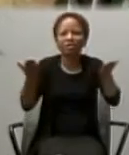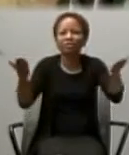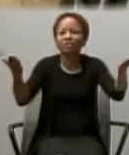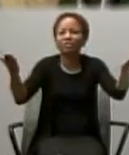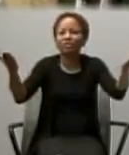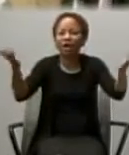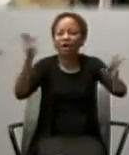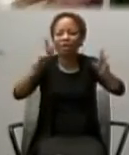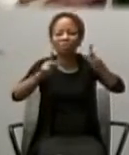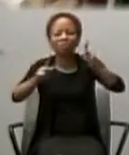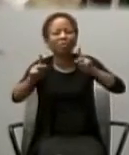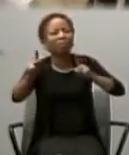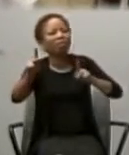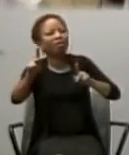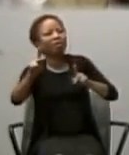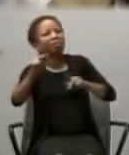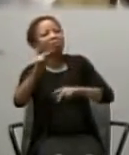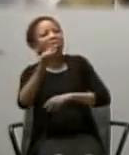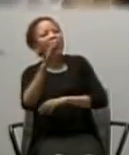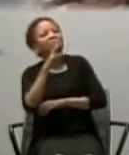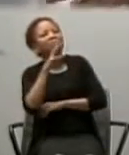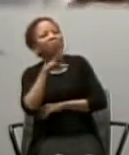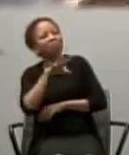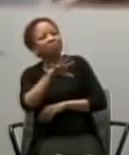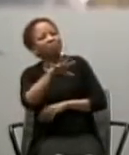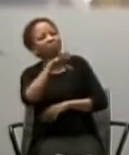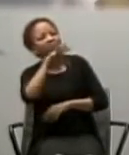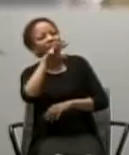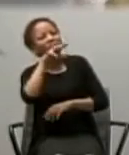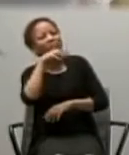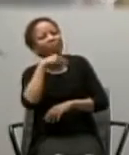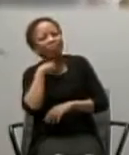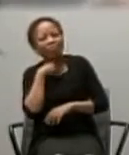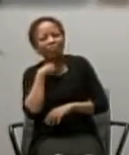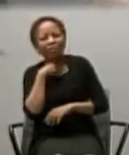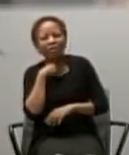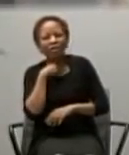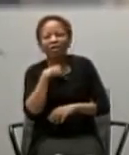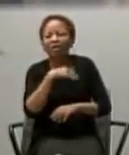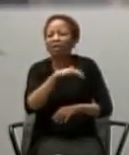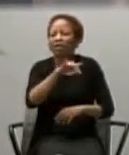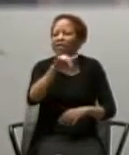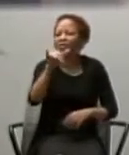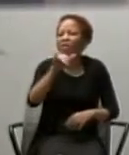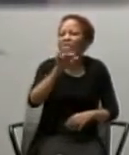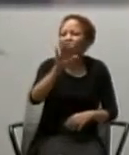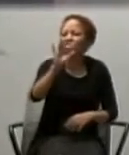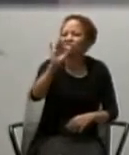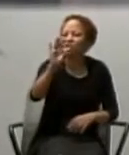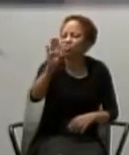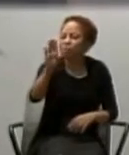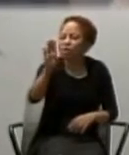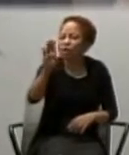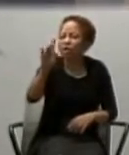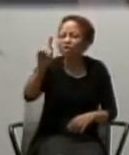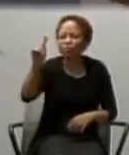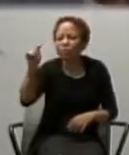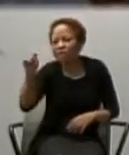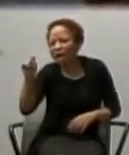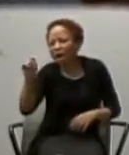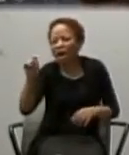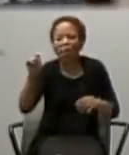We can put it on Twitter, we can put it on Facebook, it's the same formula. Always and